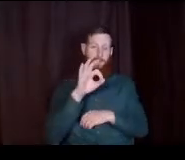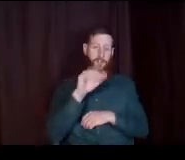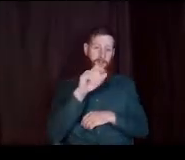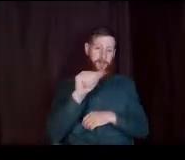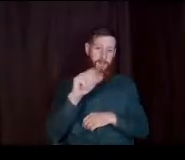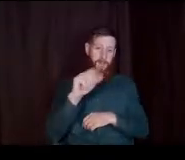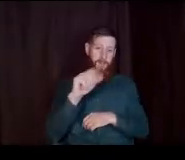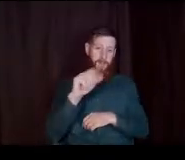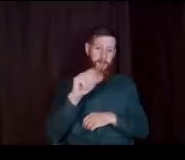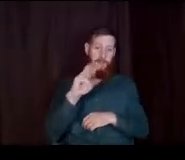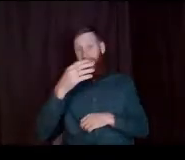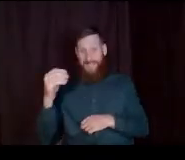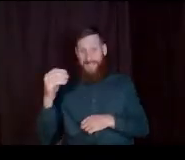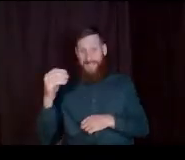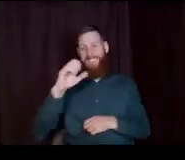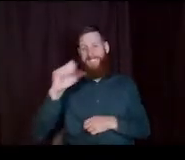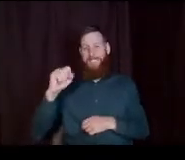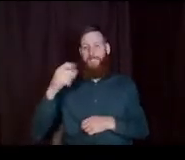CSS profile. file.